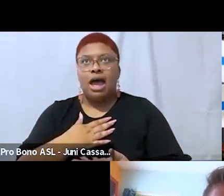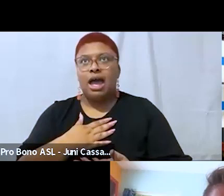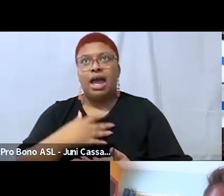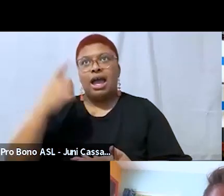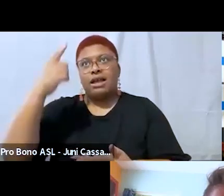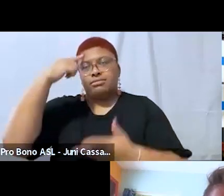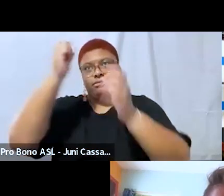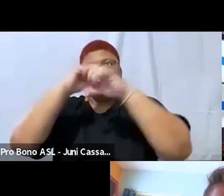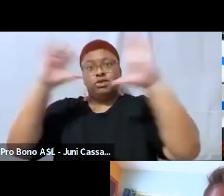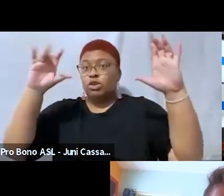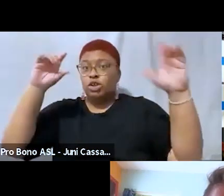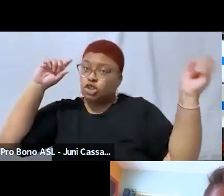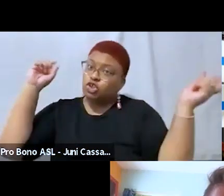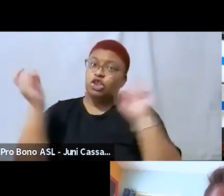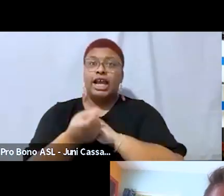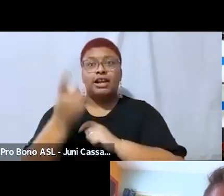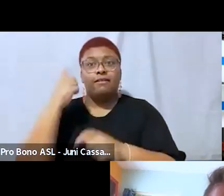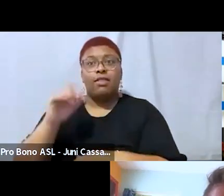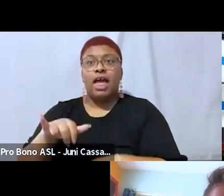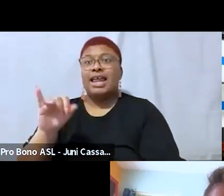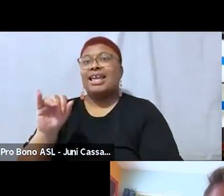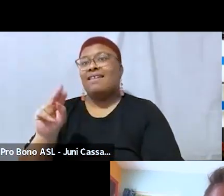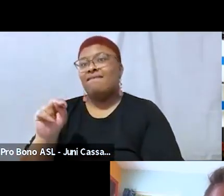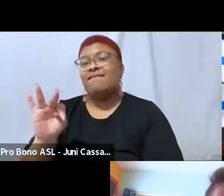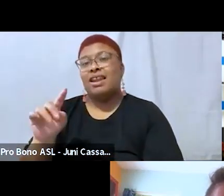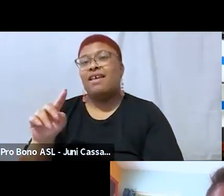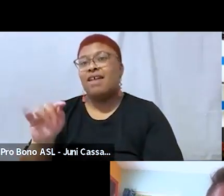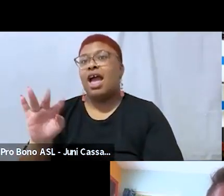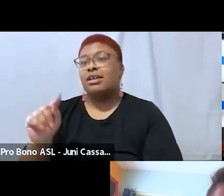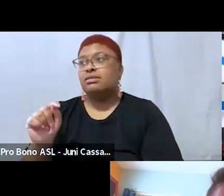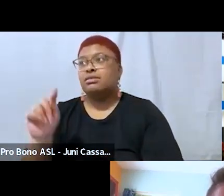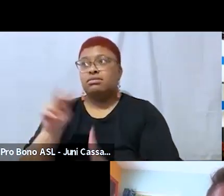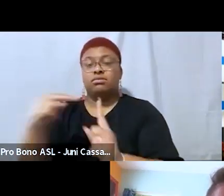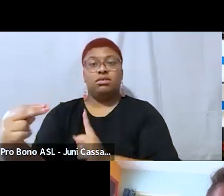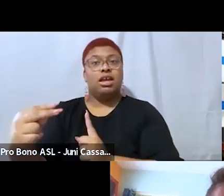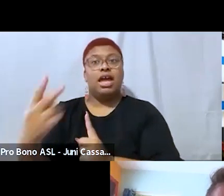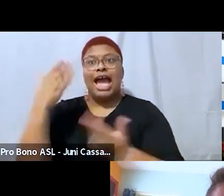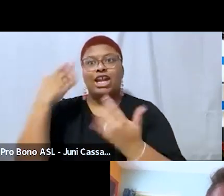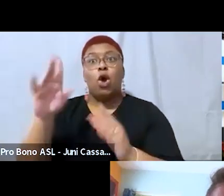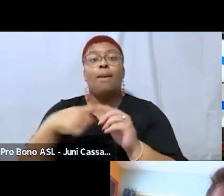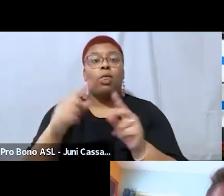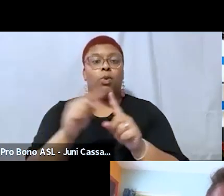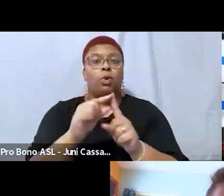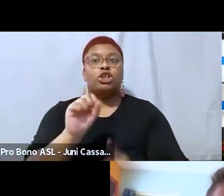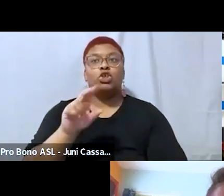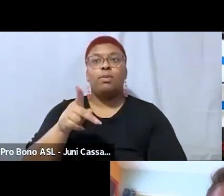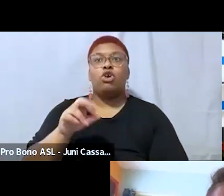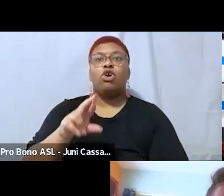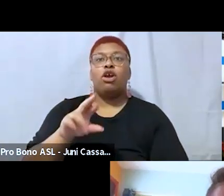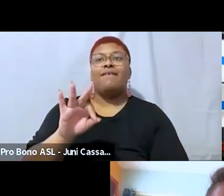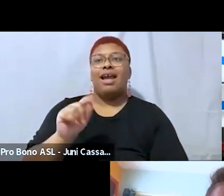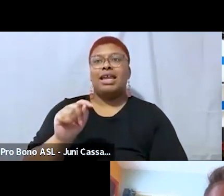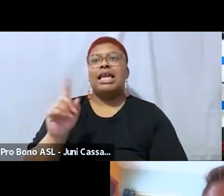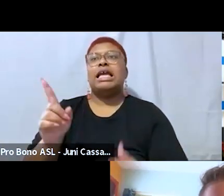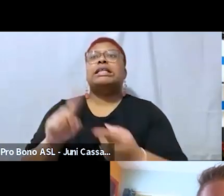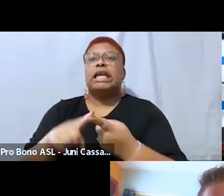infinite uh perception um i didn't know about super fat until i learned about the spectrum that